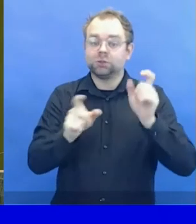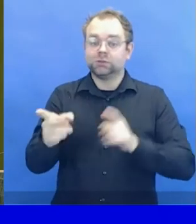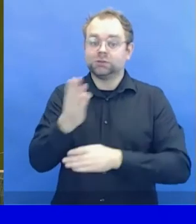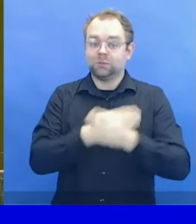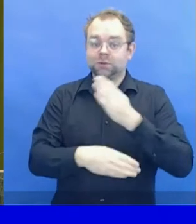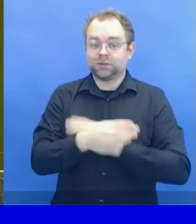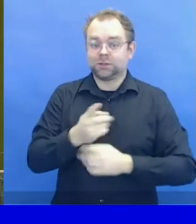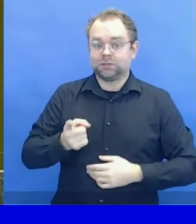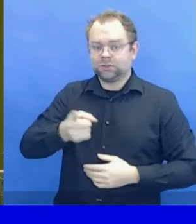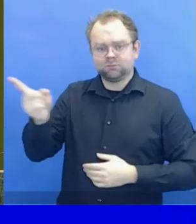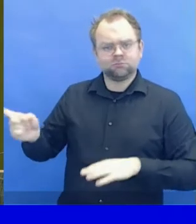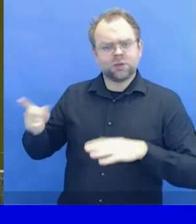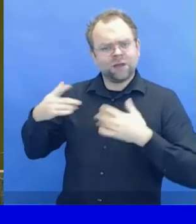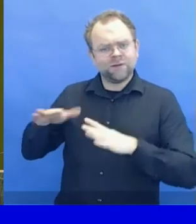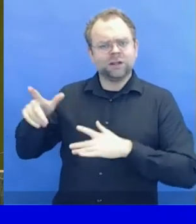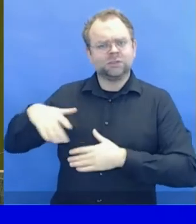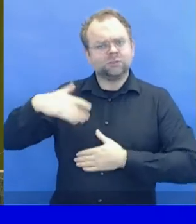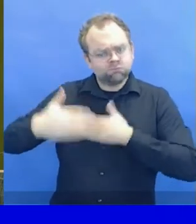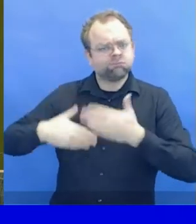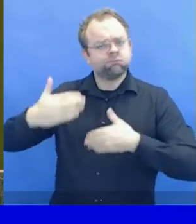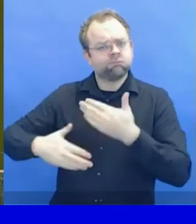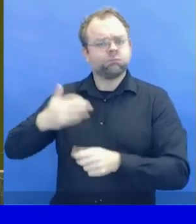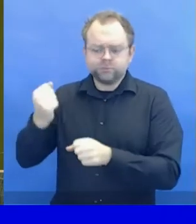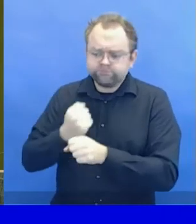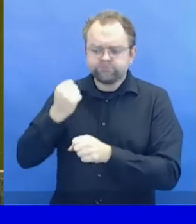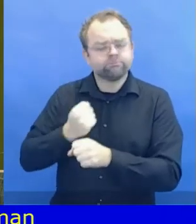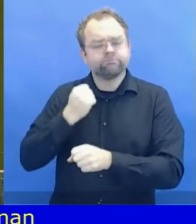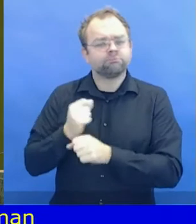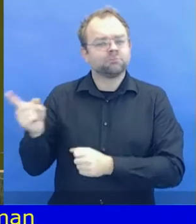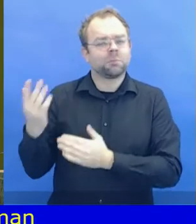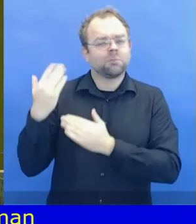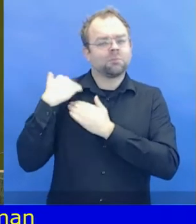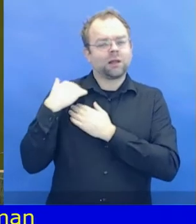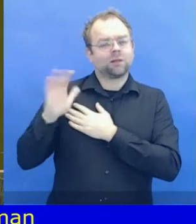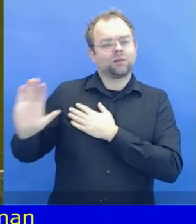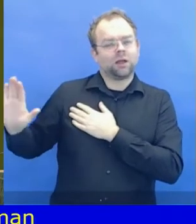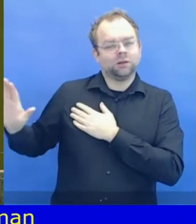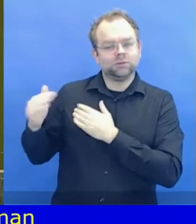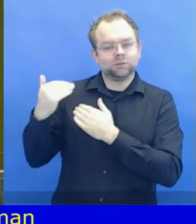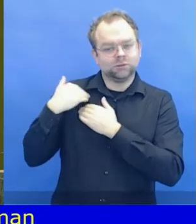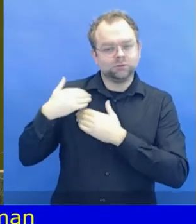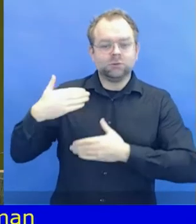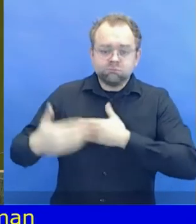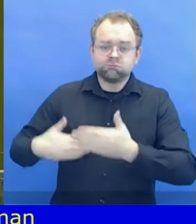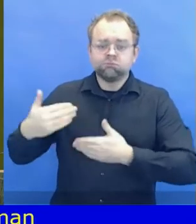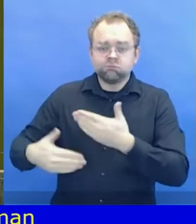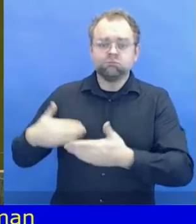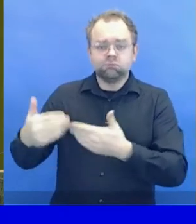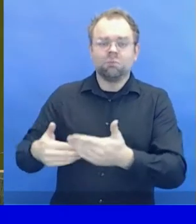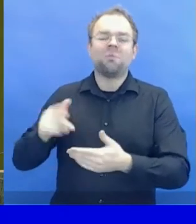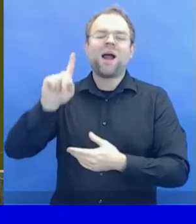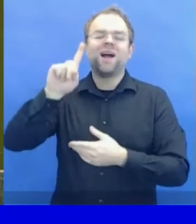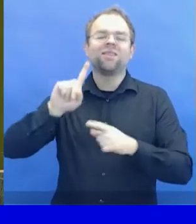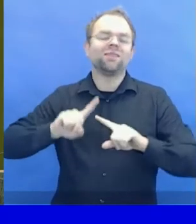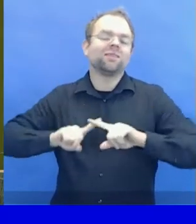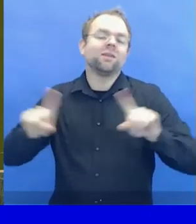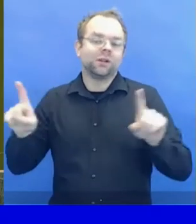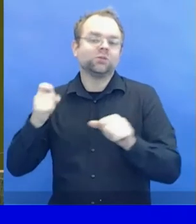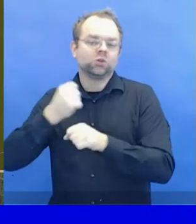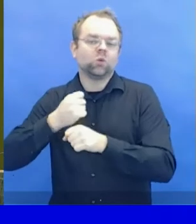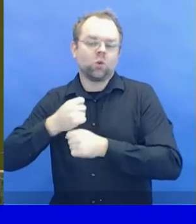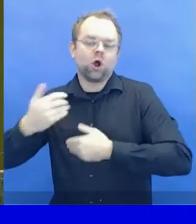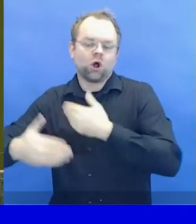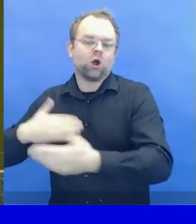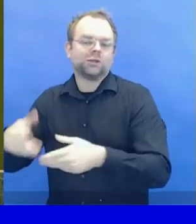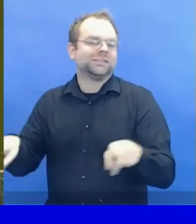having to temporarily use online working methods. Whilst having in-person meetings in Geneva